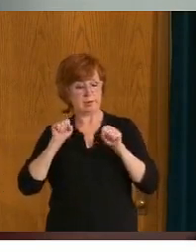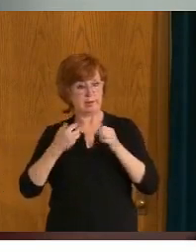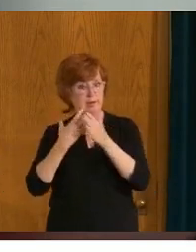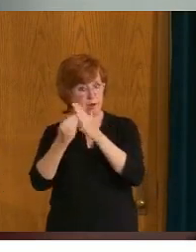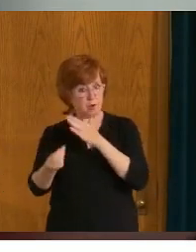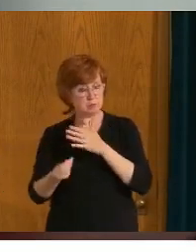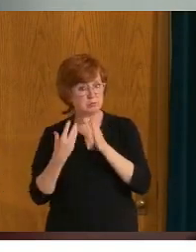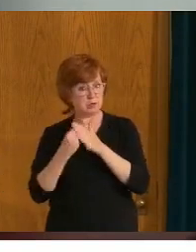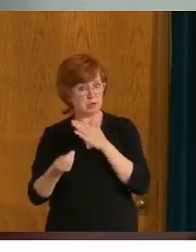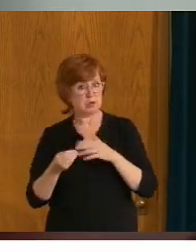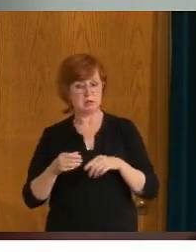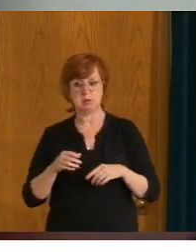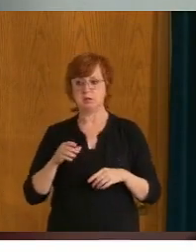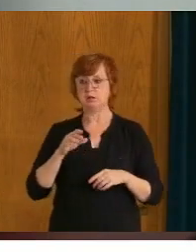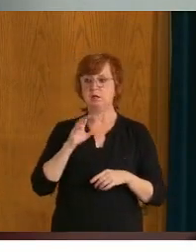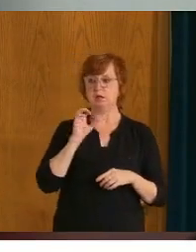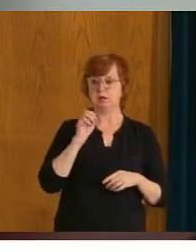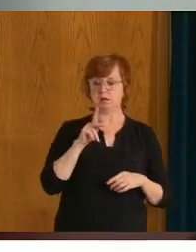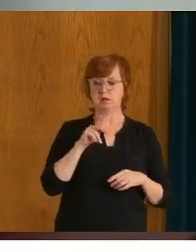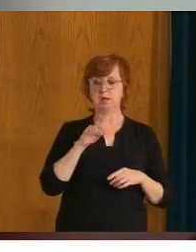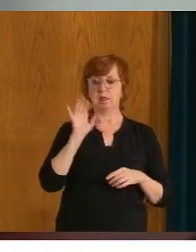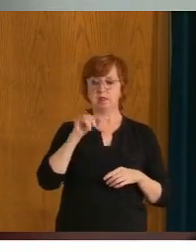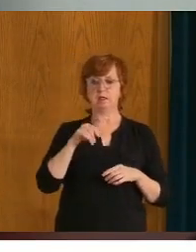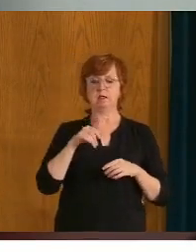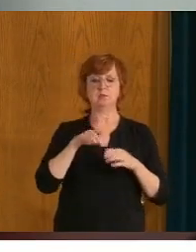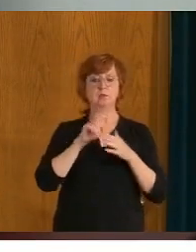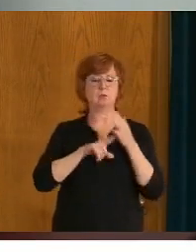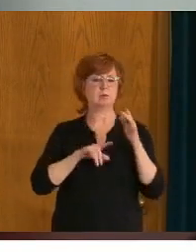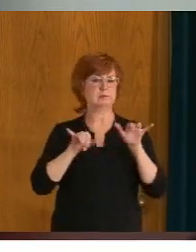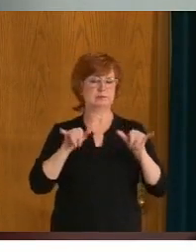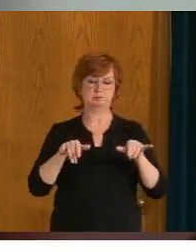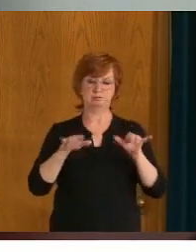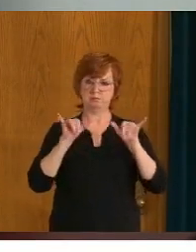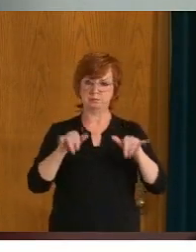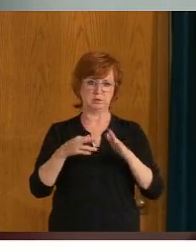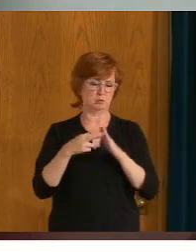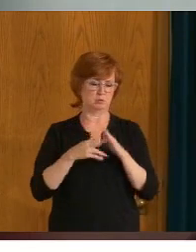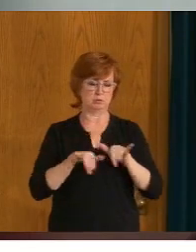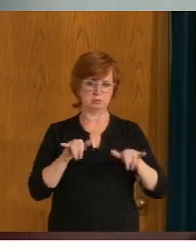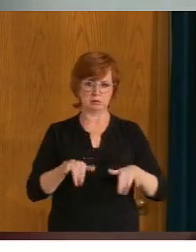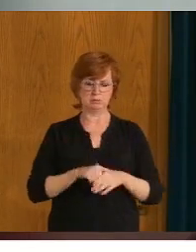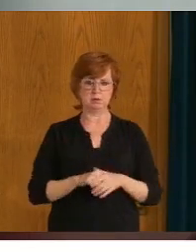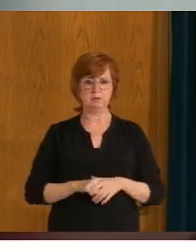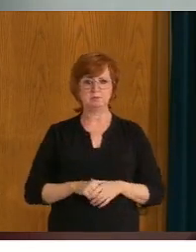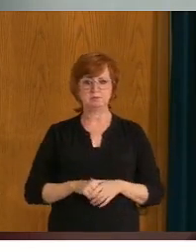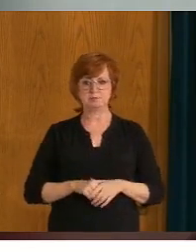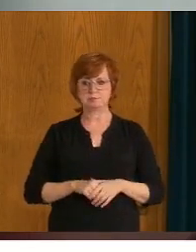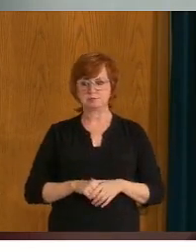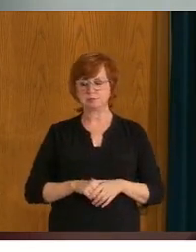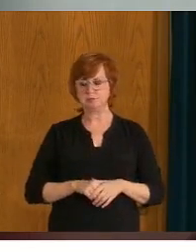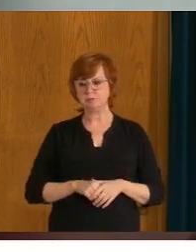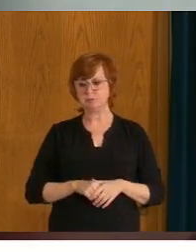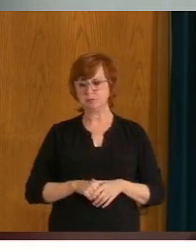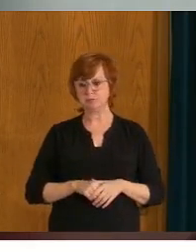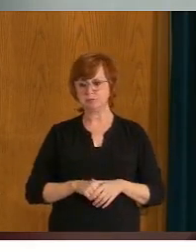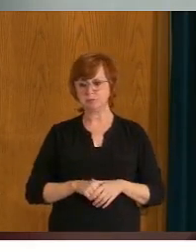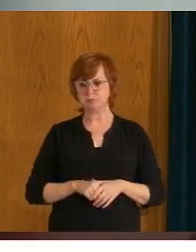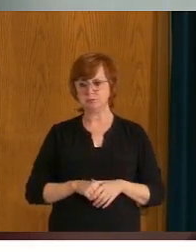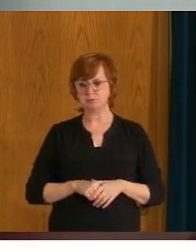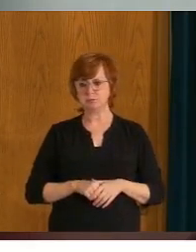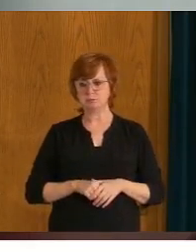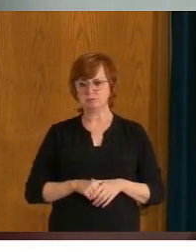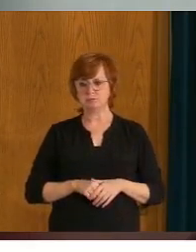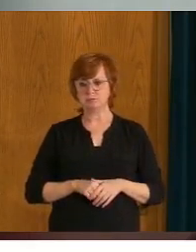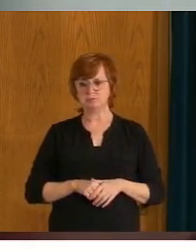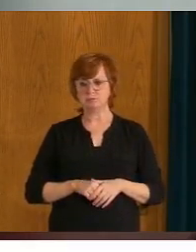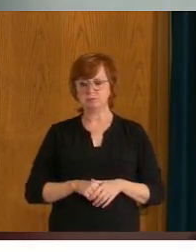So the management of outbreaks across the province hasn't changed. And those, whatever restrictions are put in place would be guided by